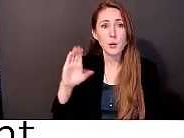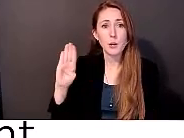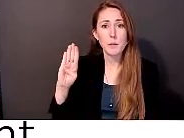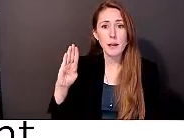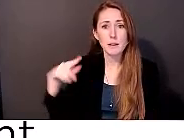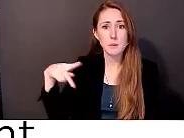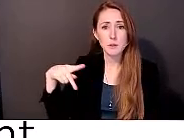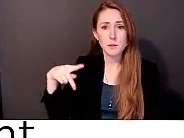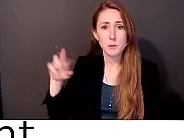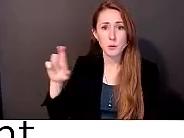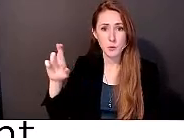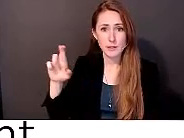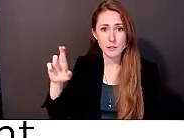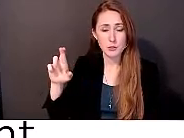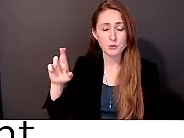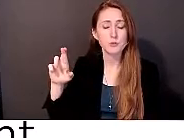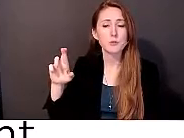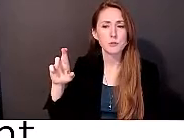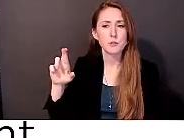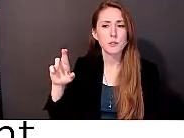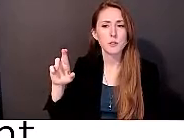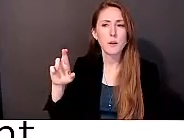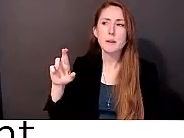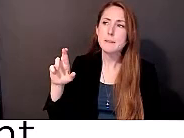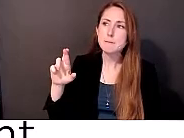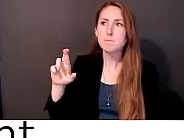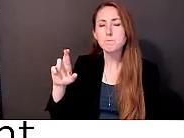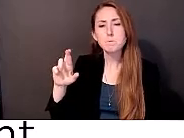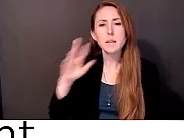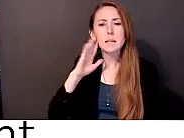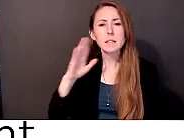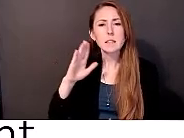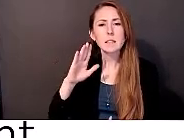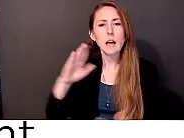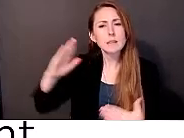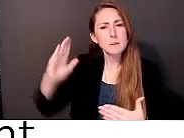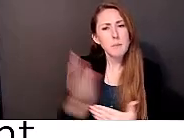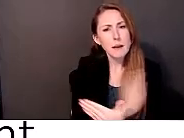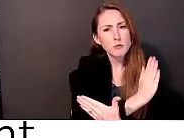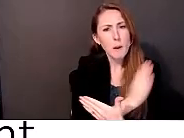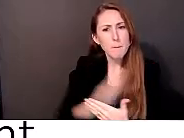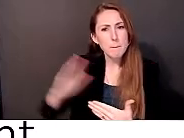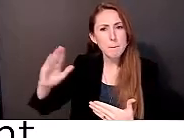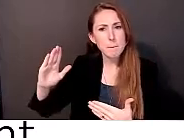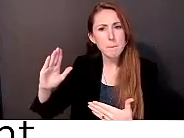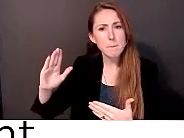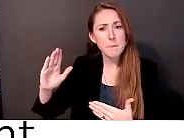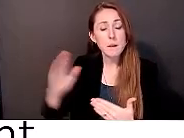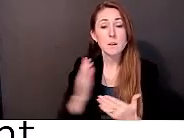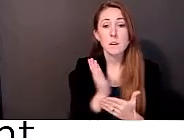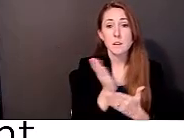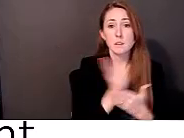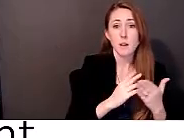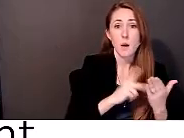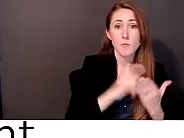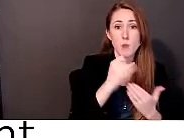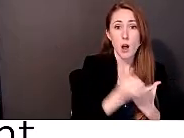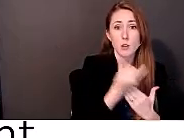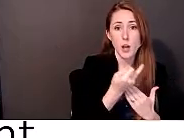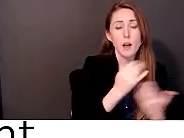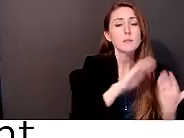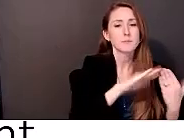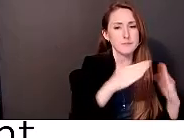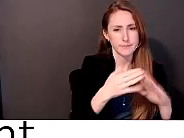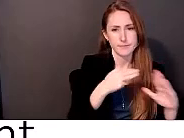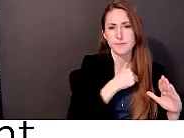um, functions along a spectrum of some projects are informed by community members and